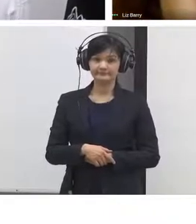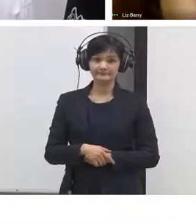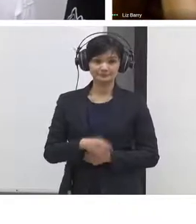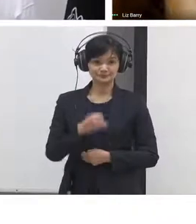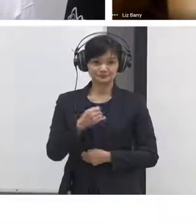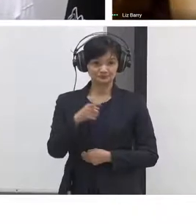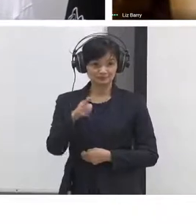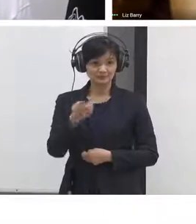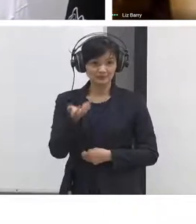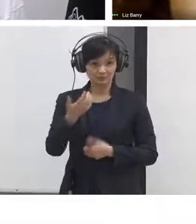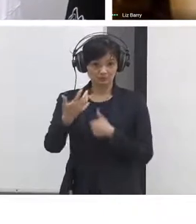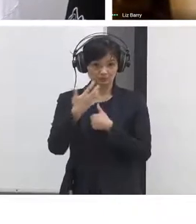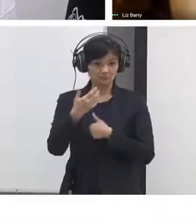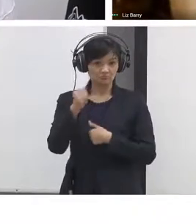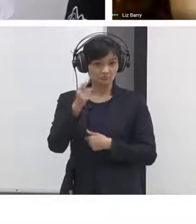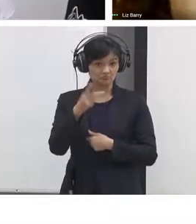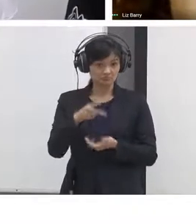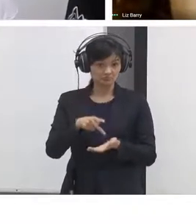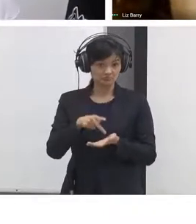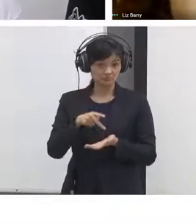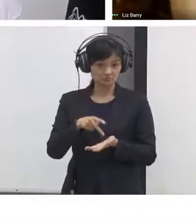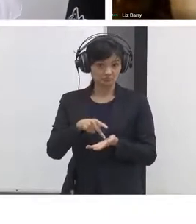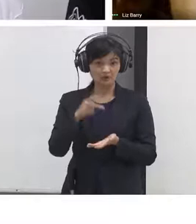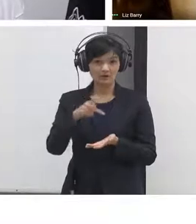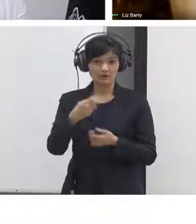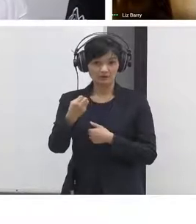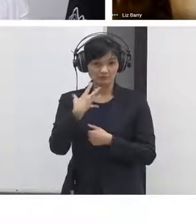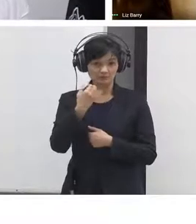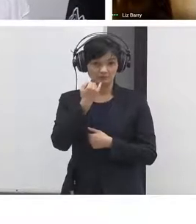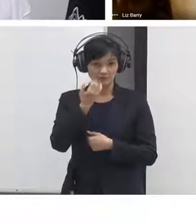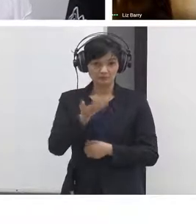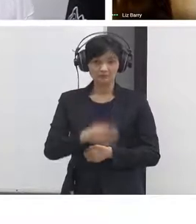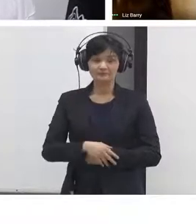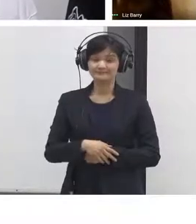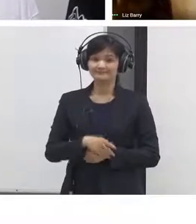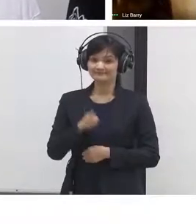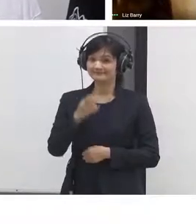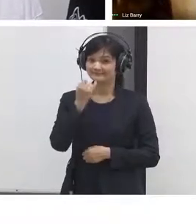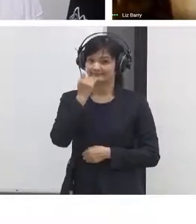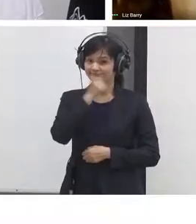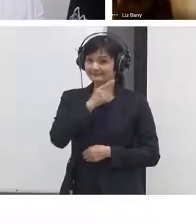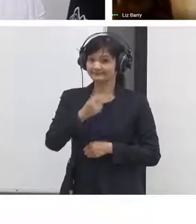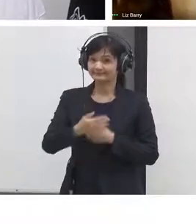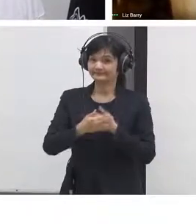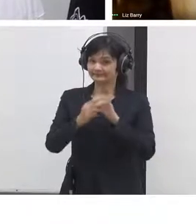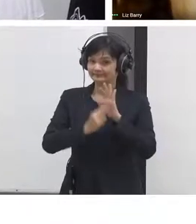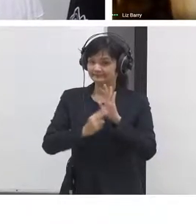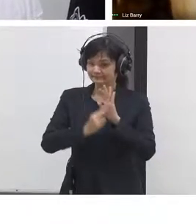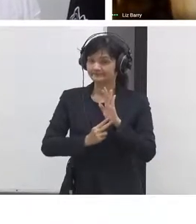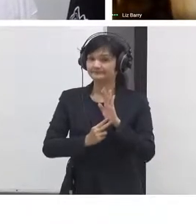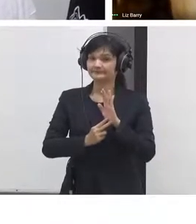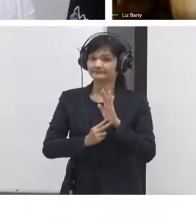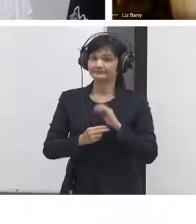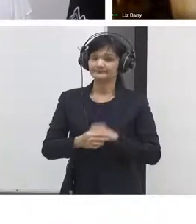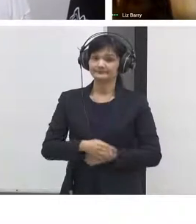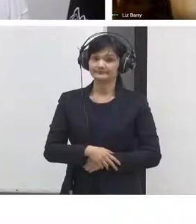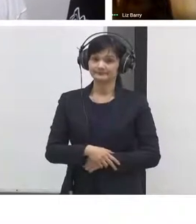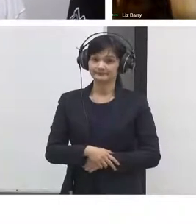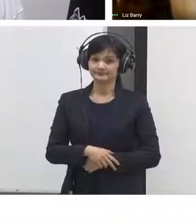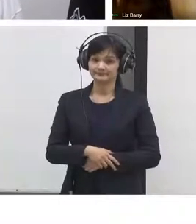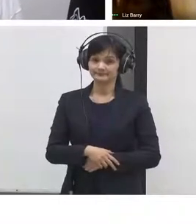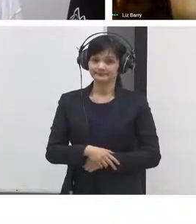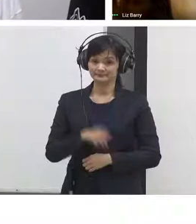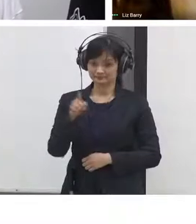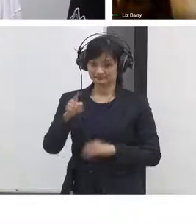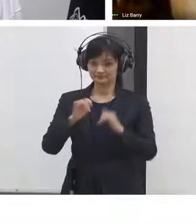maybe can you describe what kind of governance within the is within the